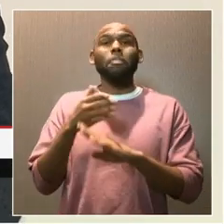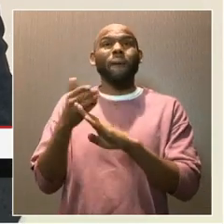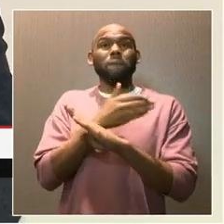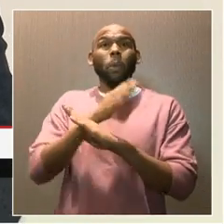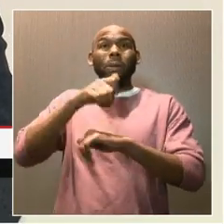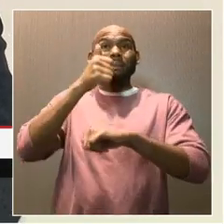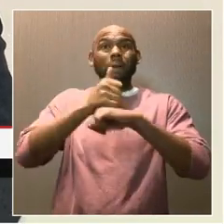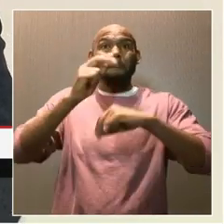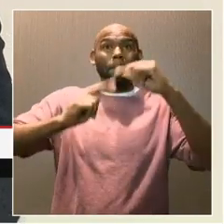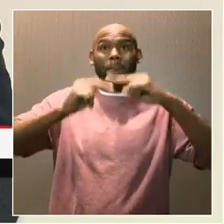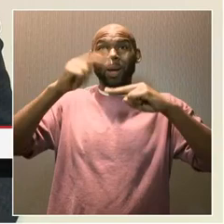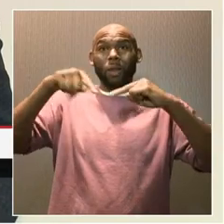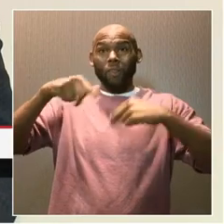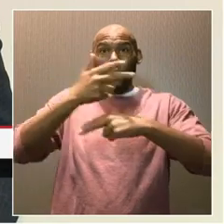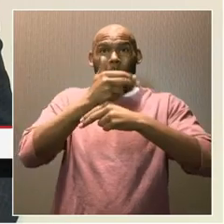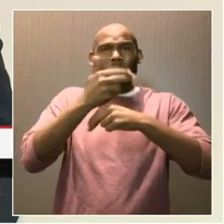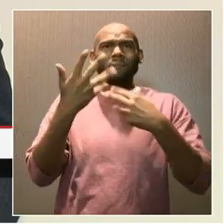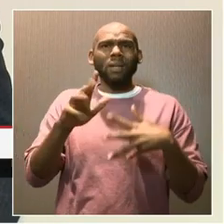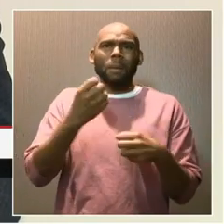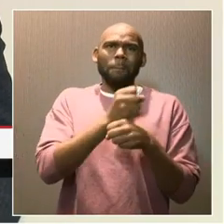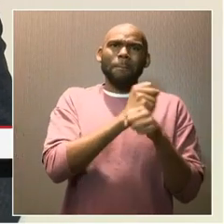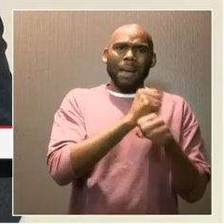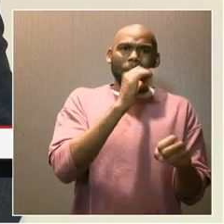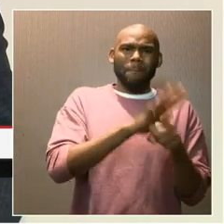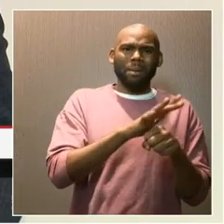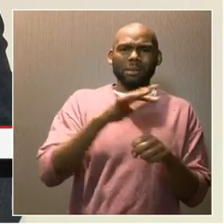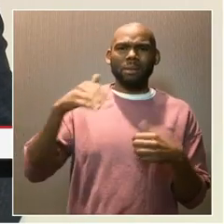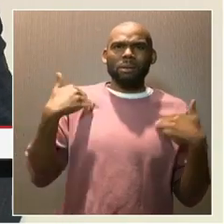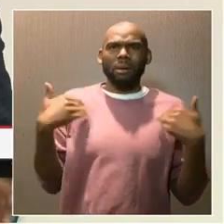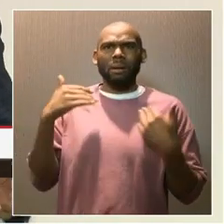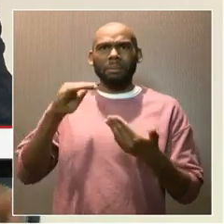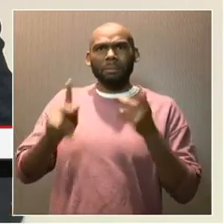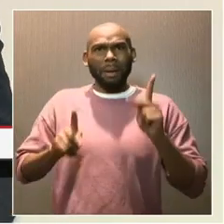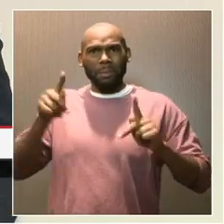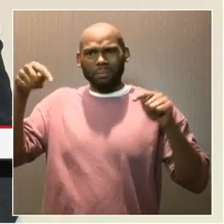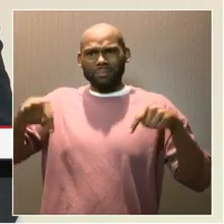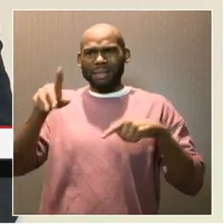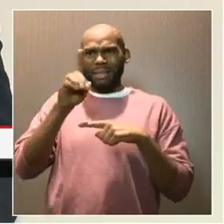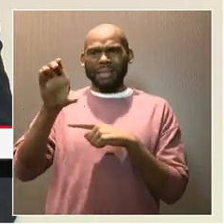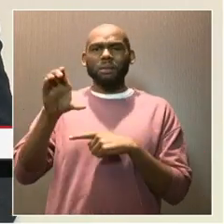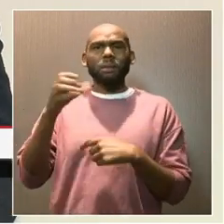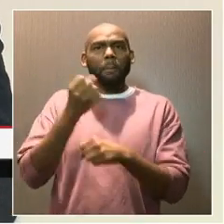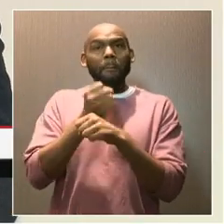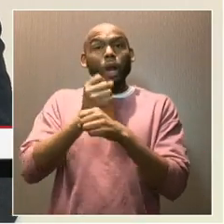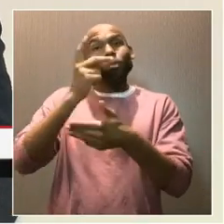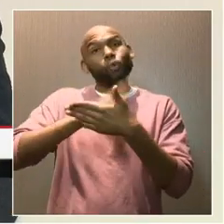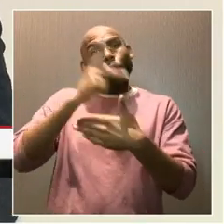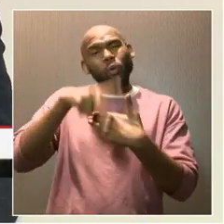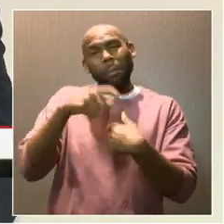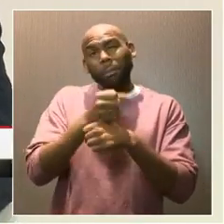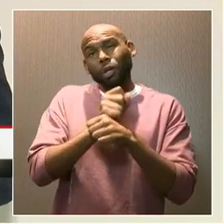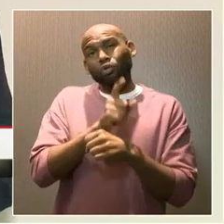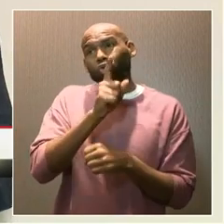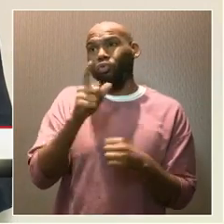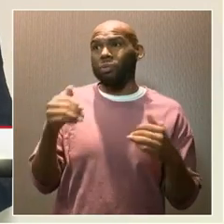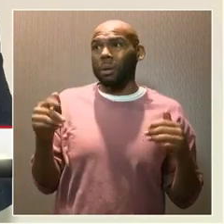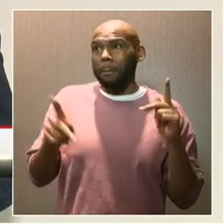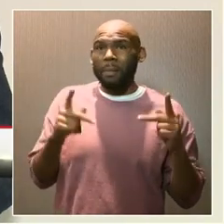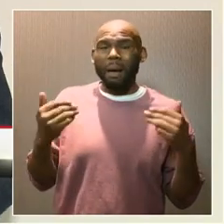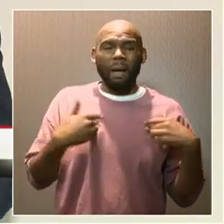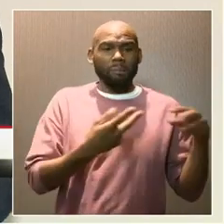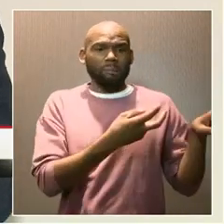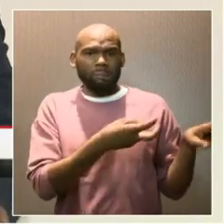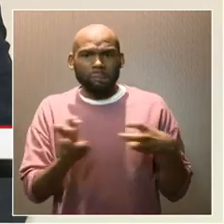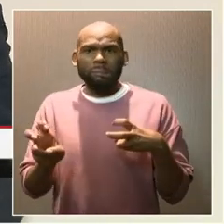up, these guys made a commitment to the young people of this city, and they came up with a program to ensure young people have a chance to transition